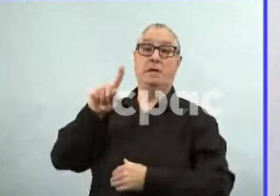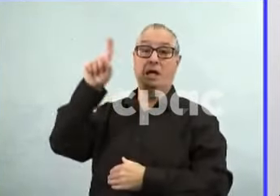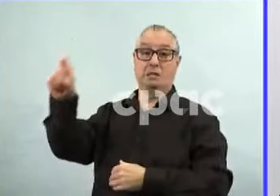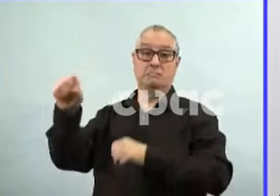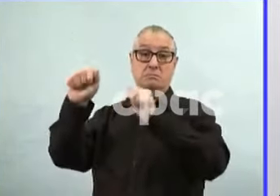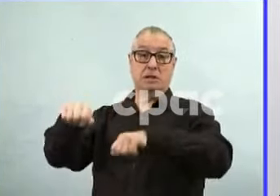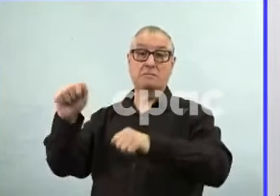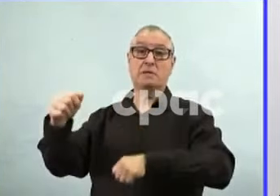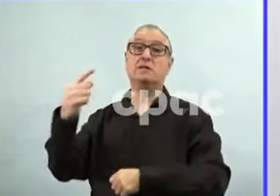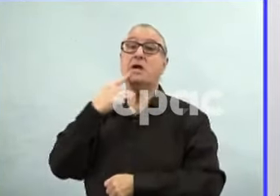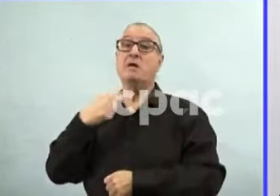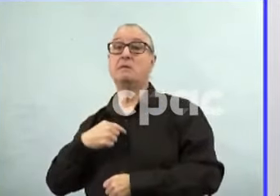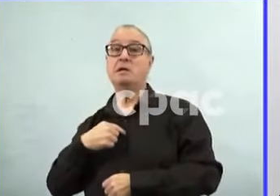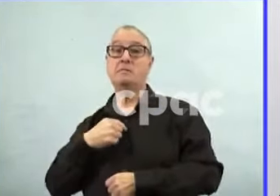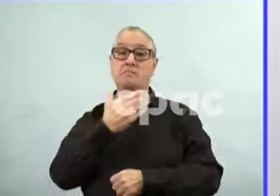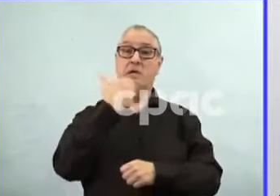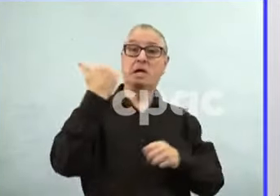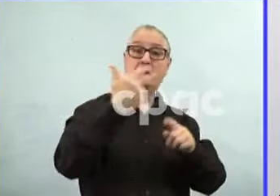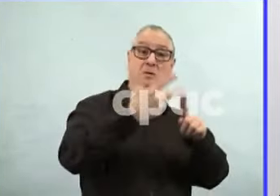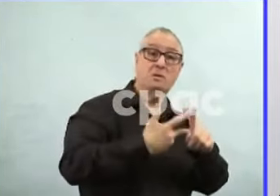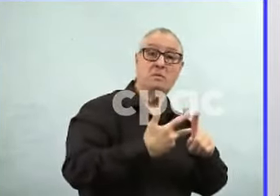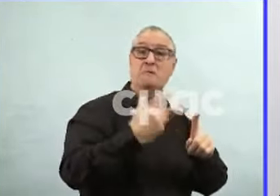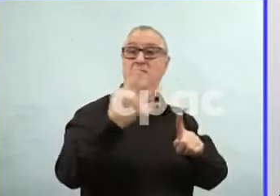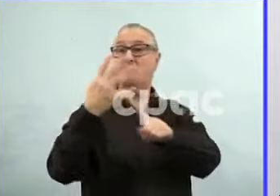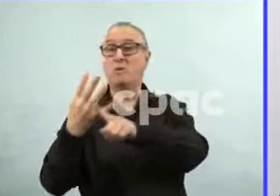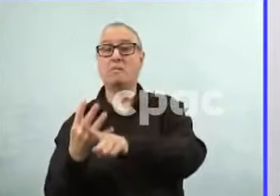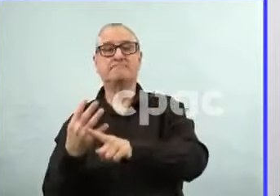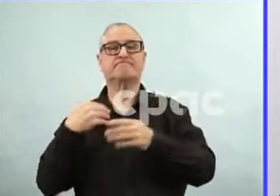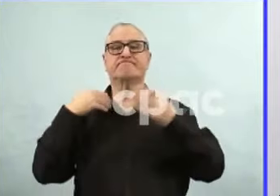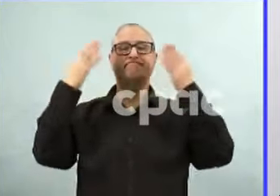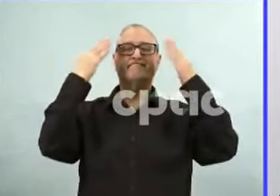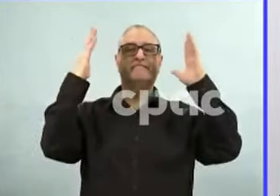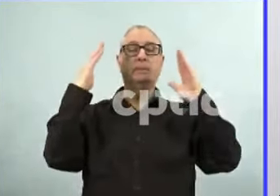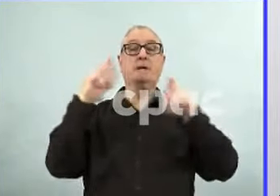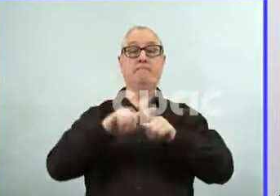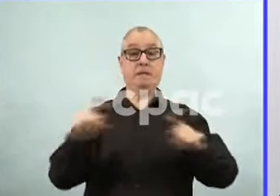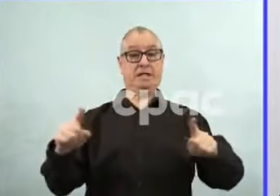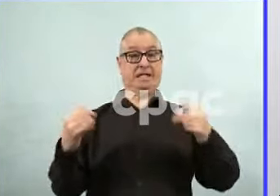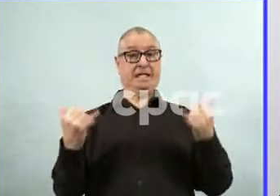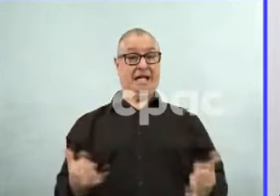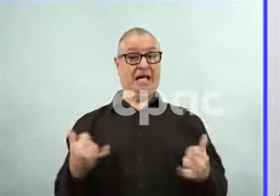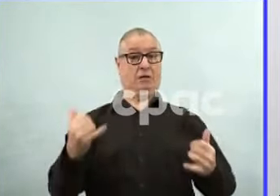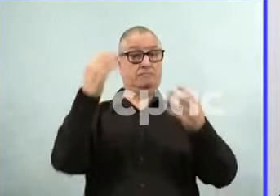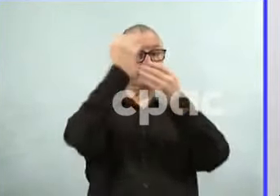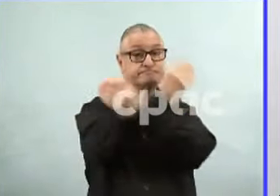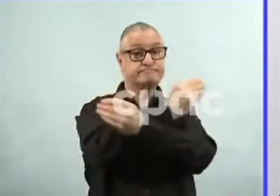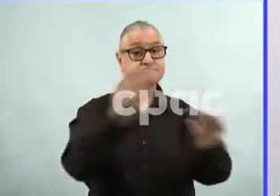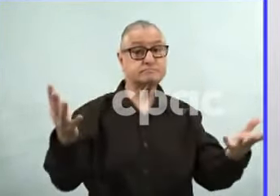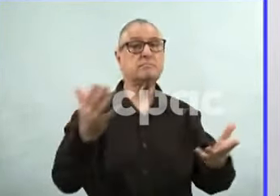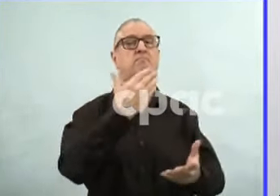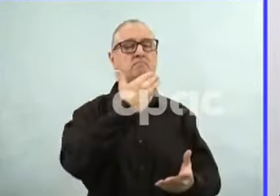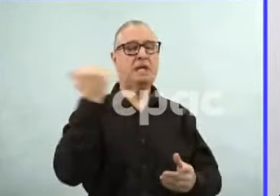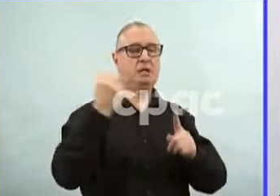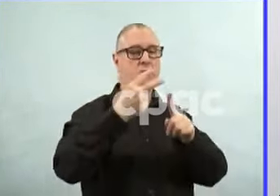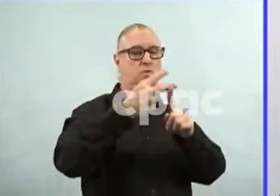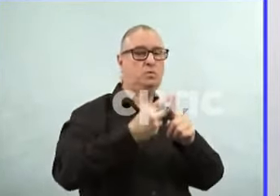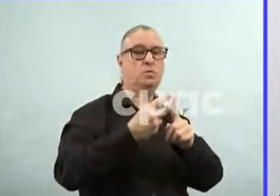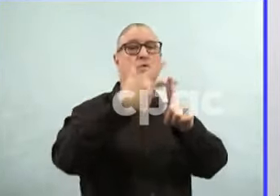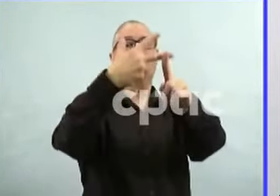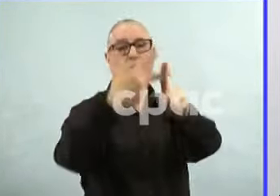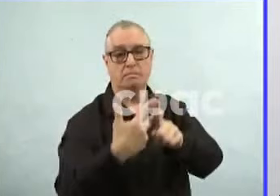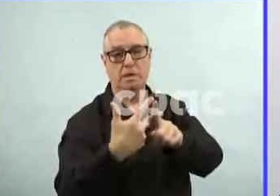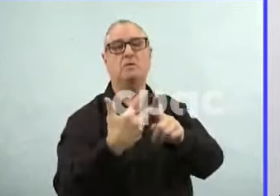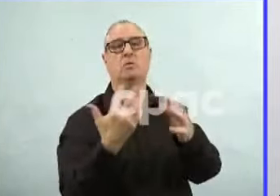If you have been infected with COVID-19, I want to be very clear that you are still recommended to get your next dose of the COVID-19